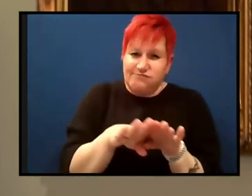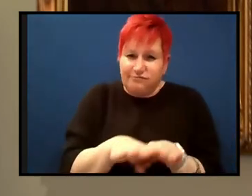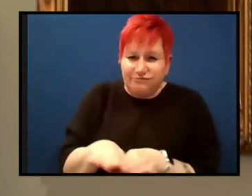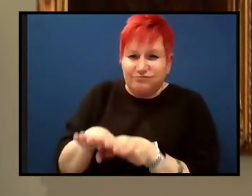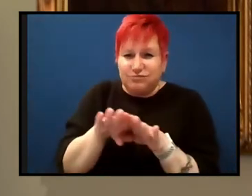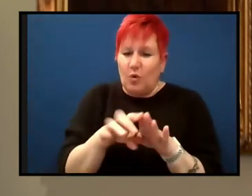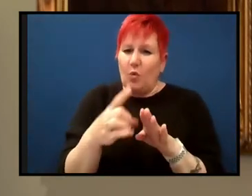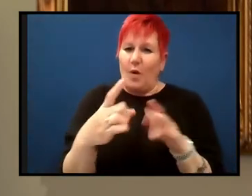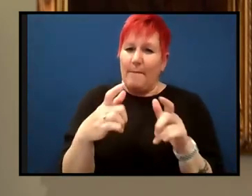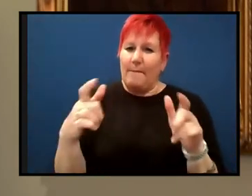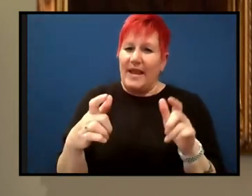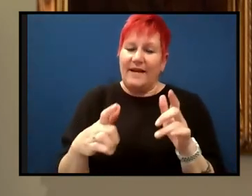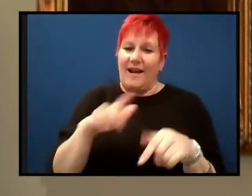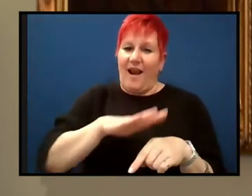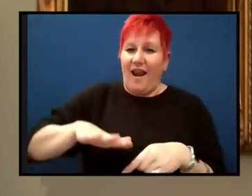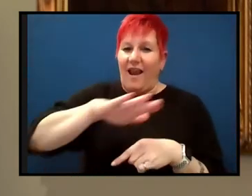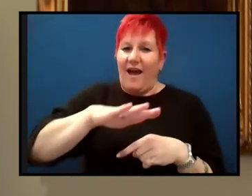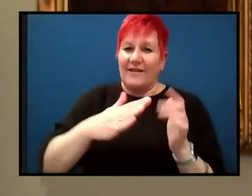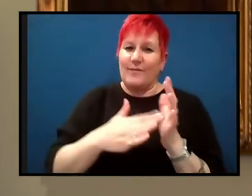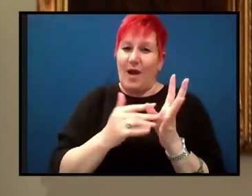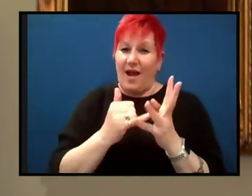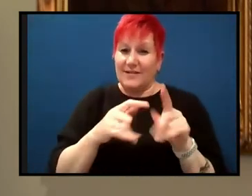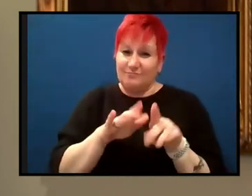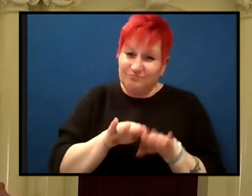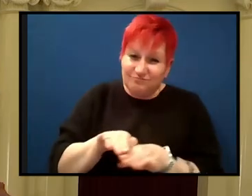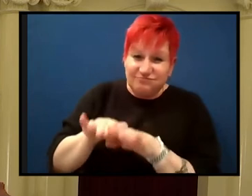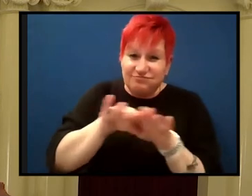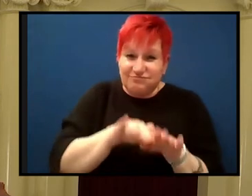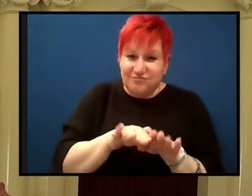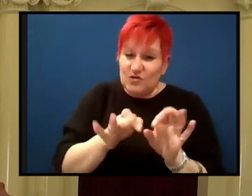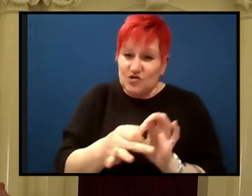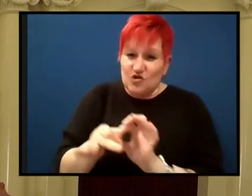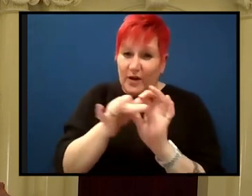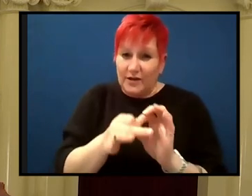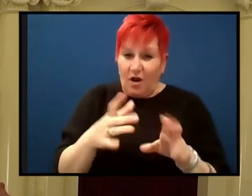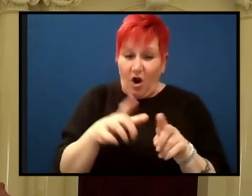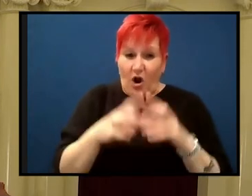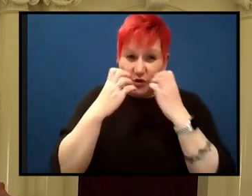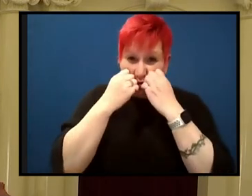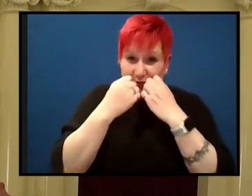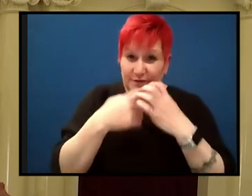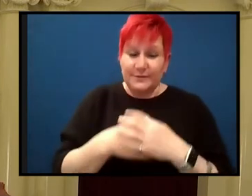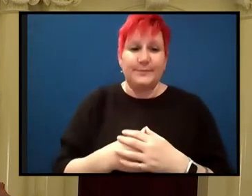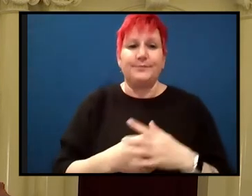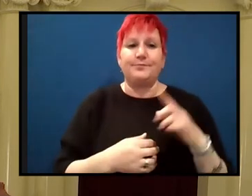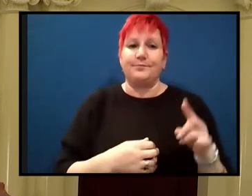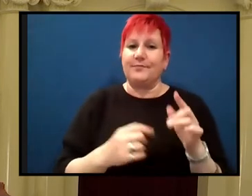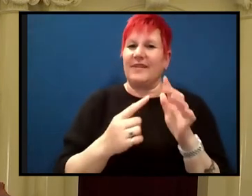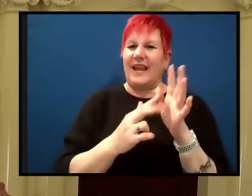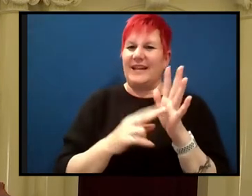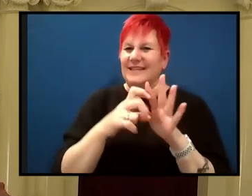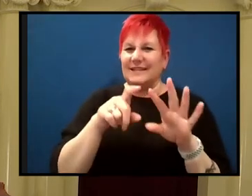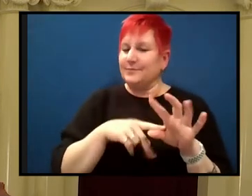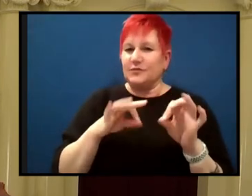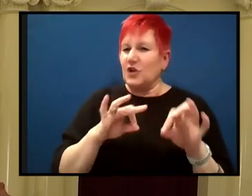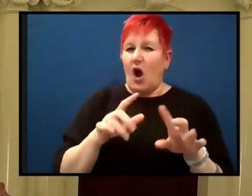goes to, to what we were, uh, talking about before, Andy? Yeah. Yeah. I don't, it's, it's not hard to, to prove once